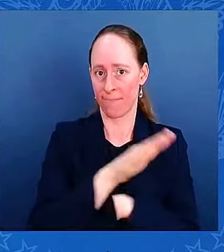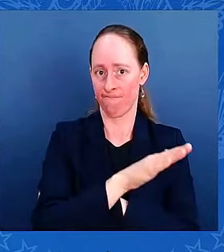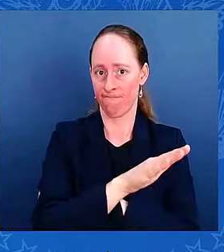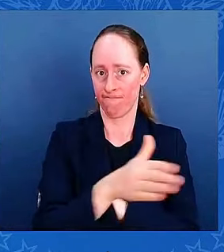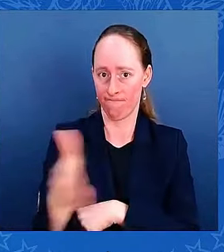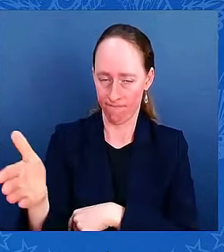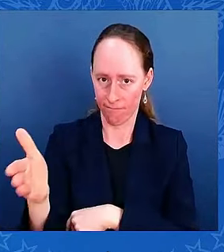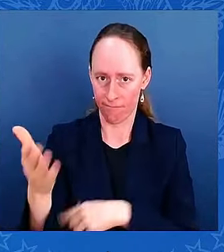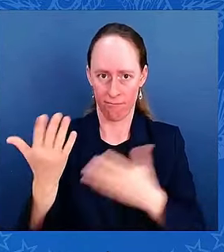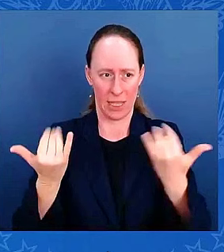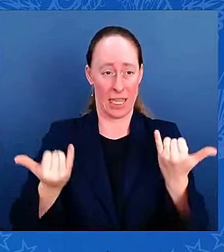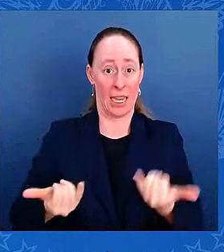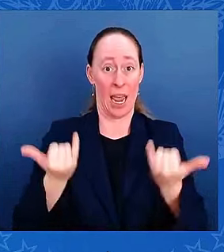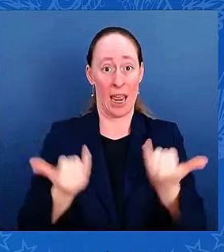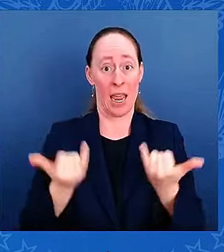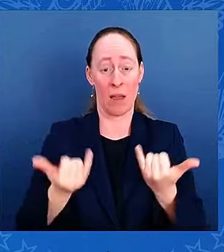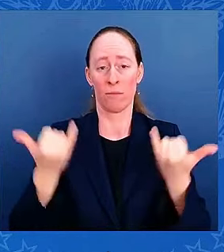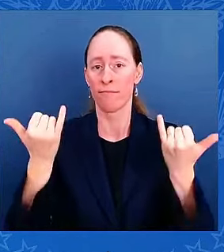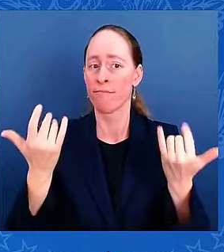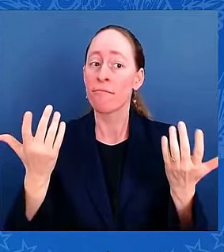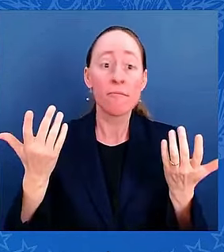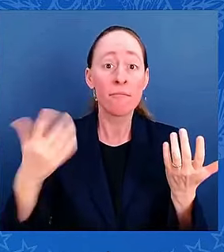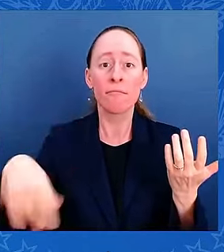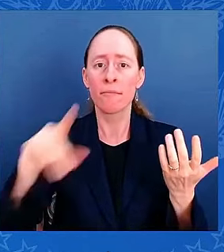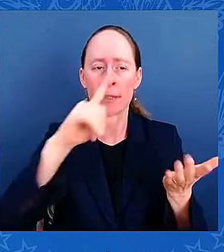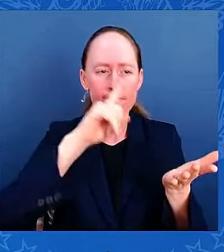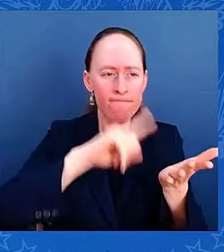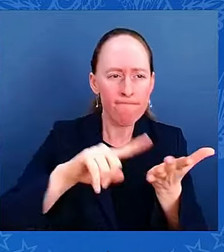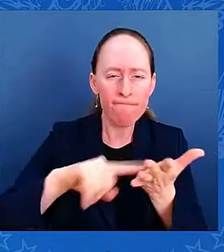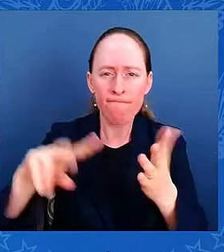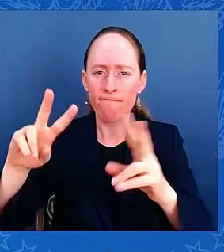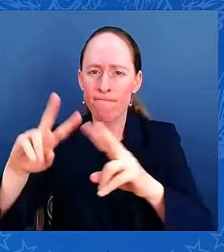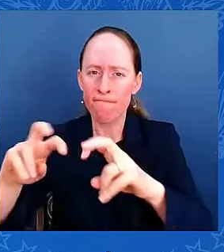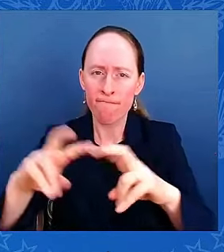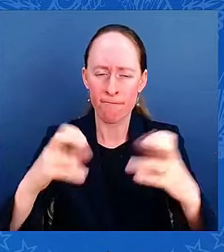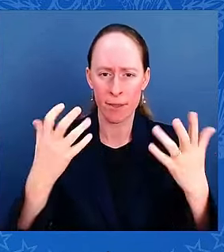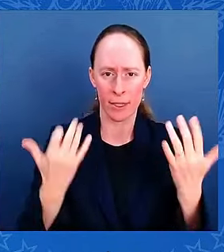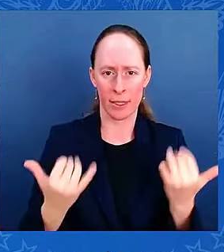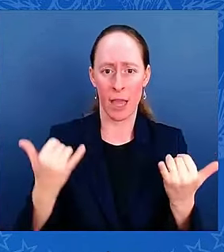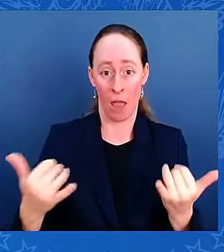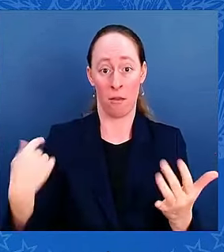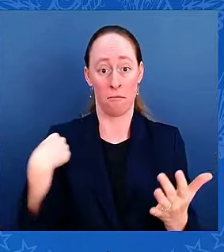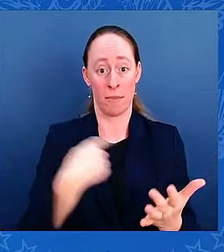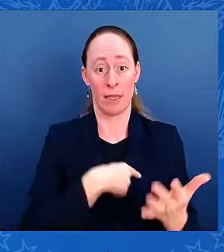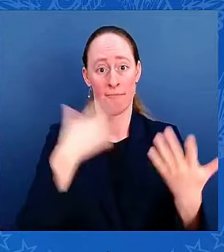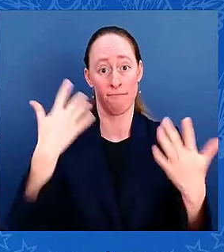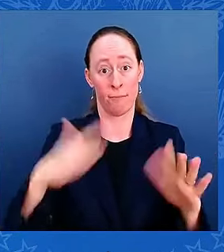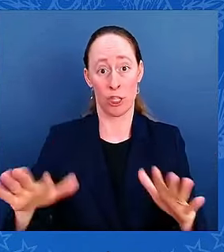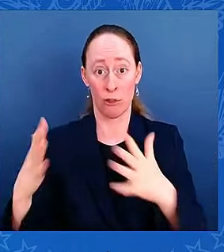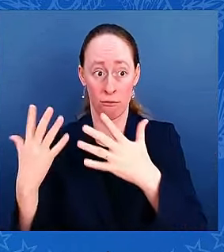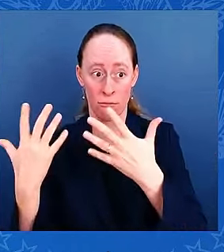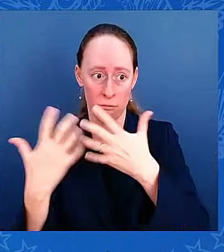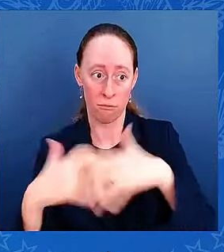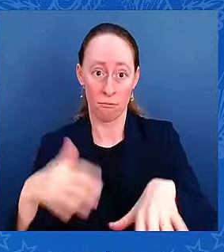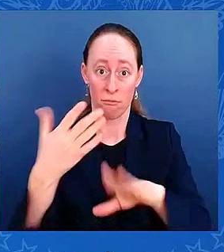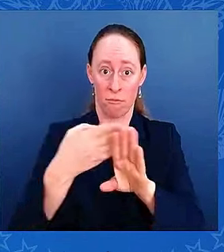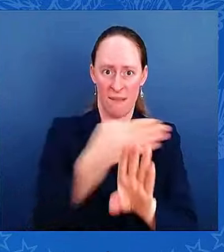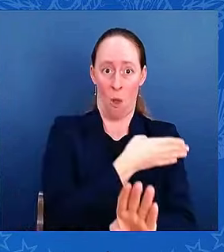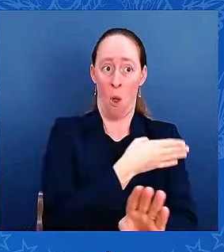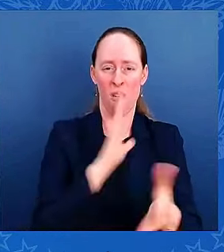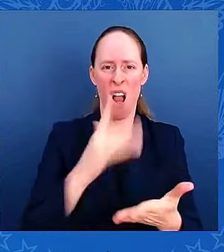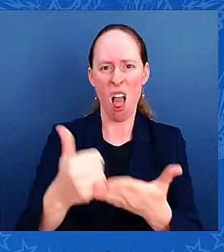we know life-saving measures did make a difference. More than 80,000 people followed orders of safety to